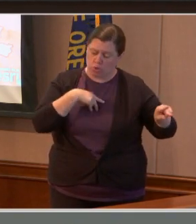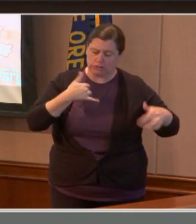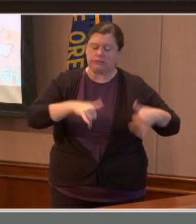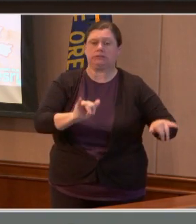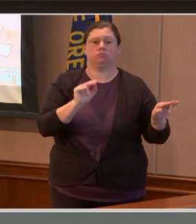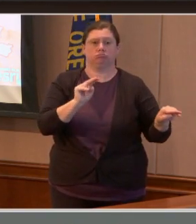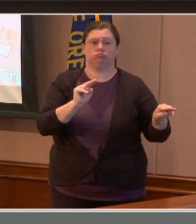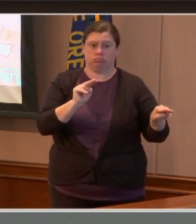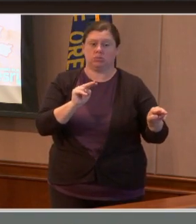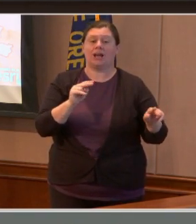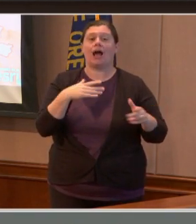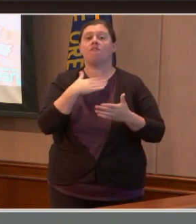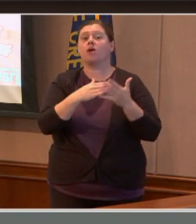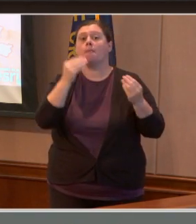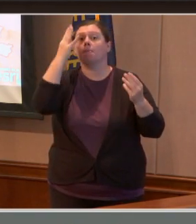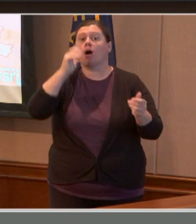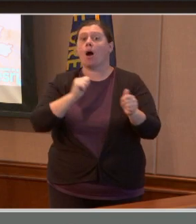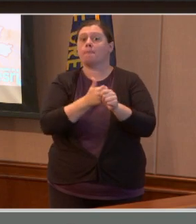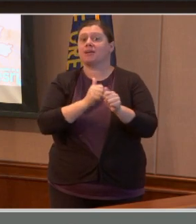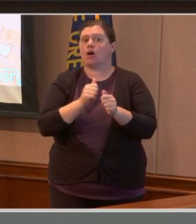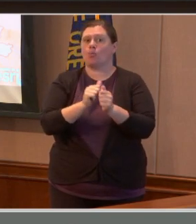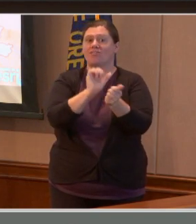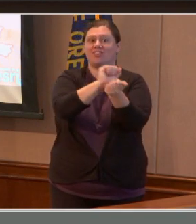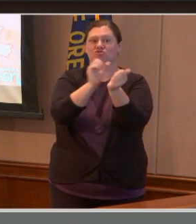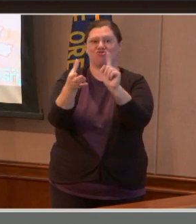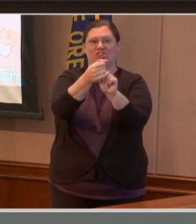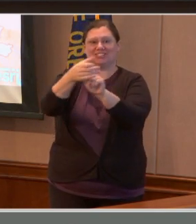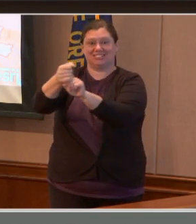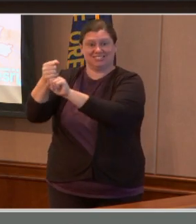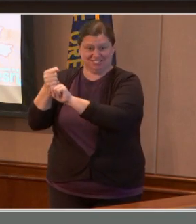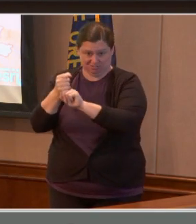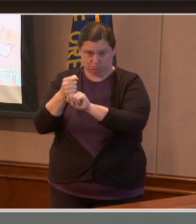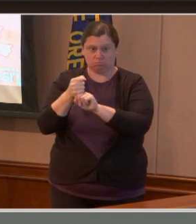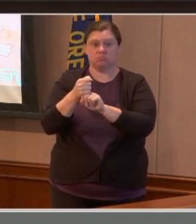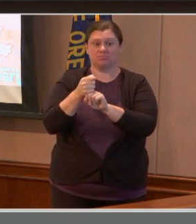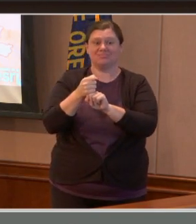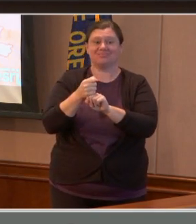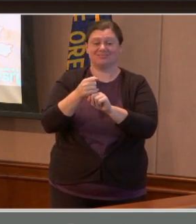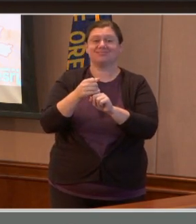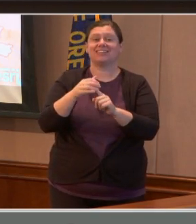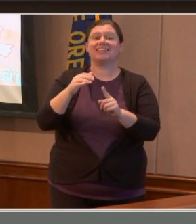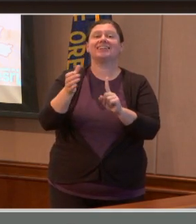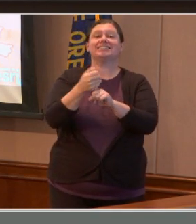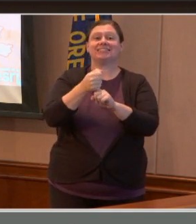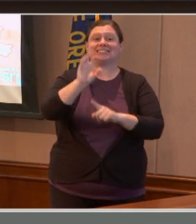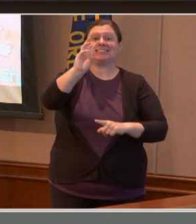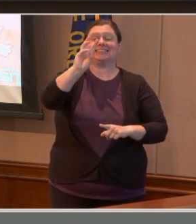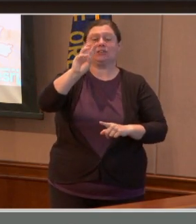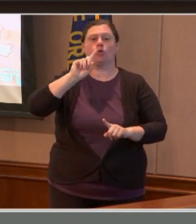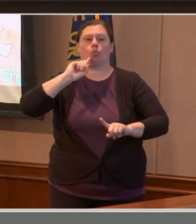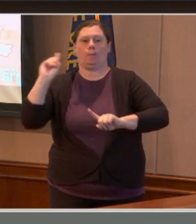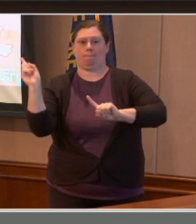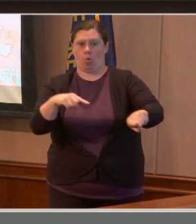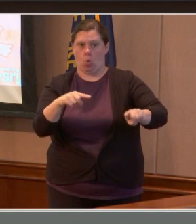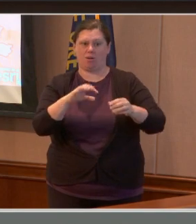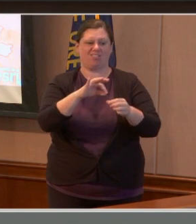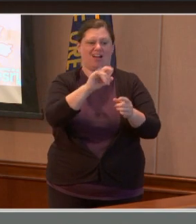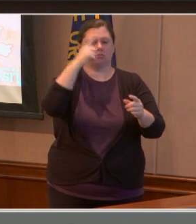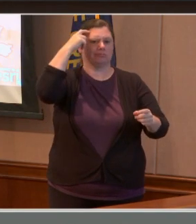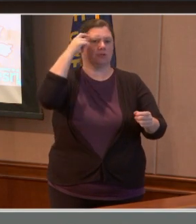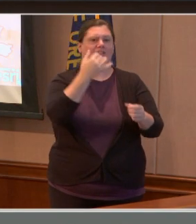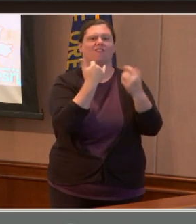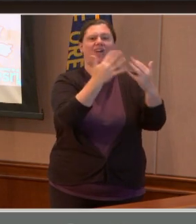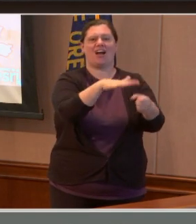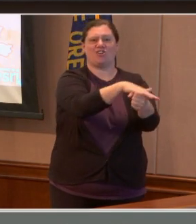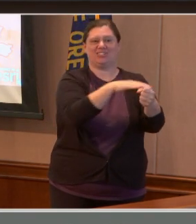we've made over the weekend. There were six new crime reports in the fire affected area this past weekend. So